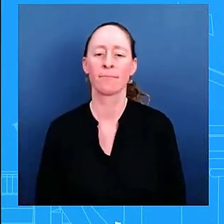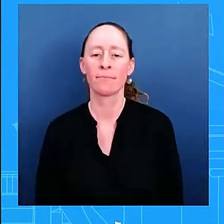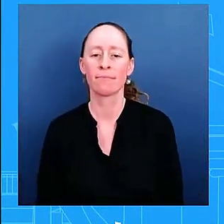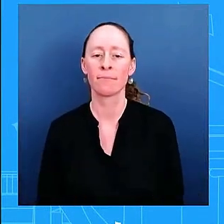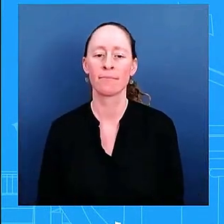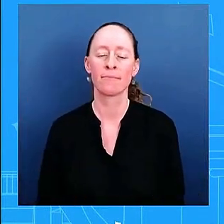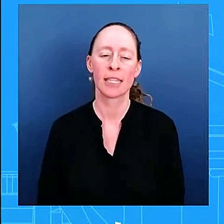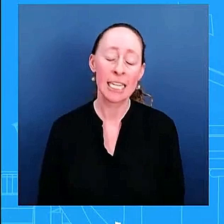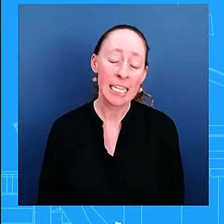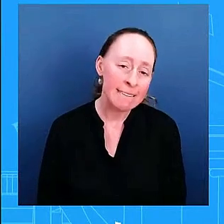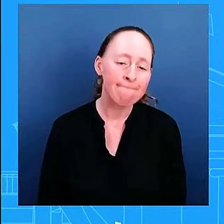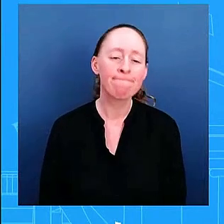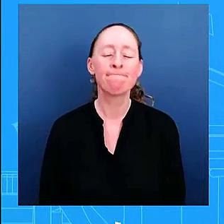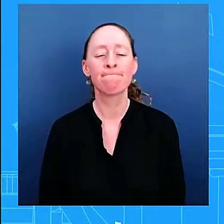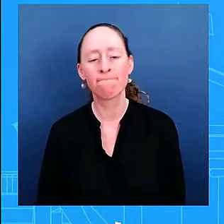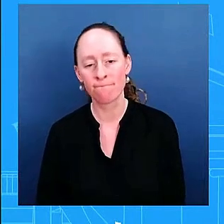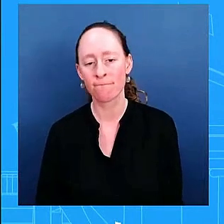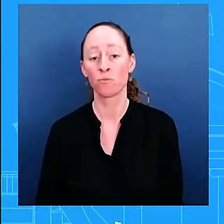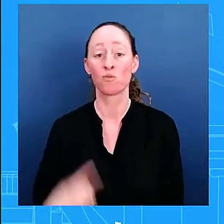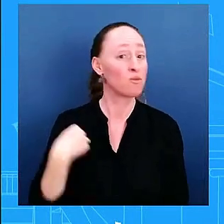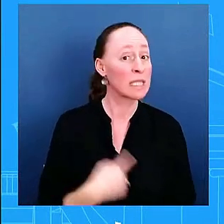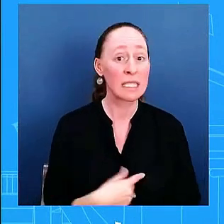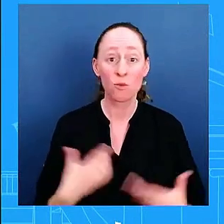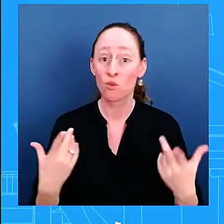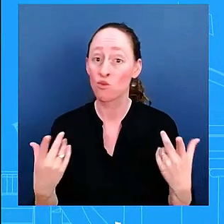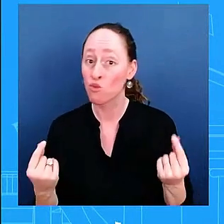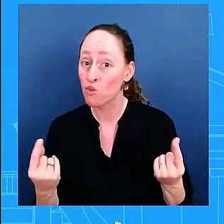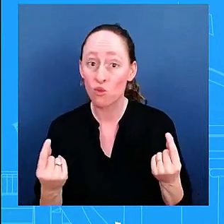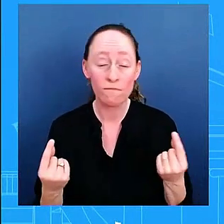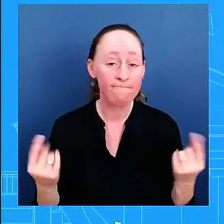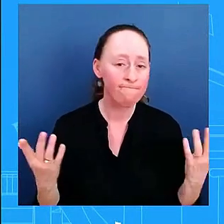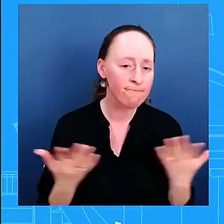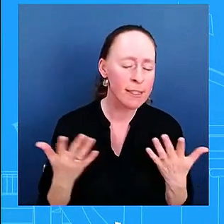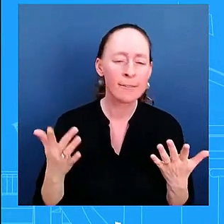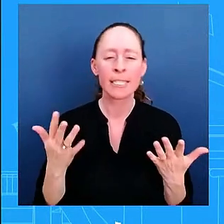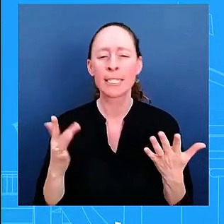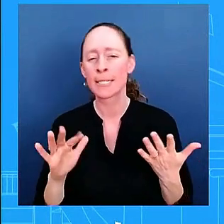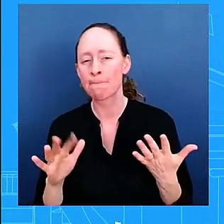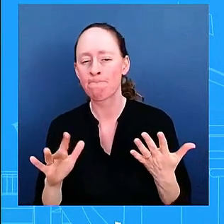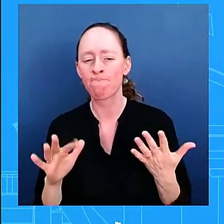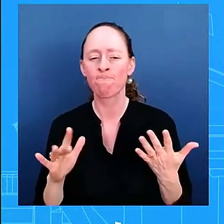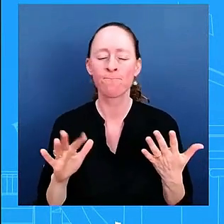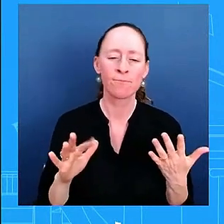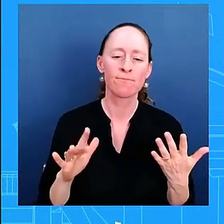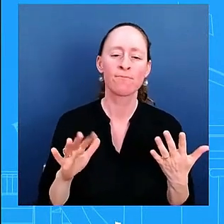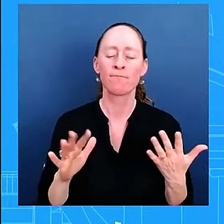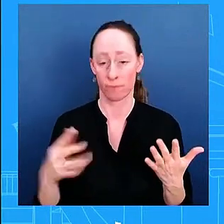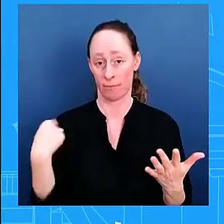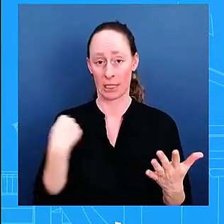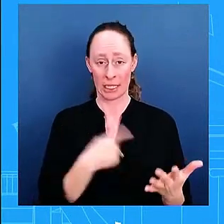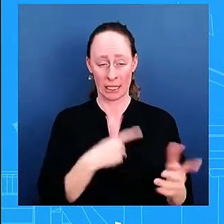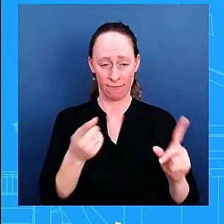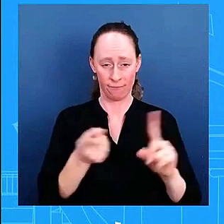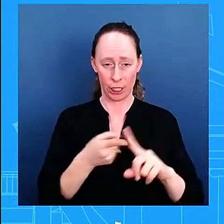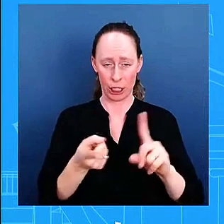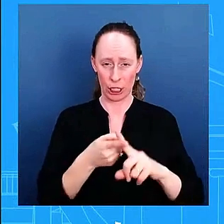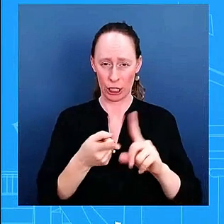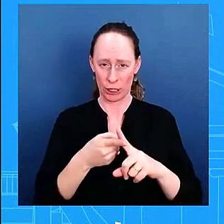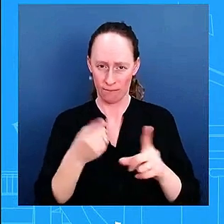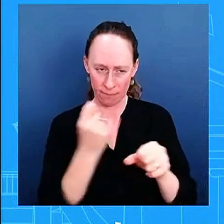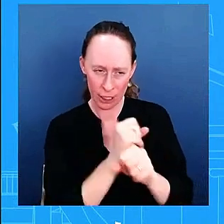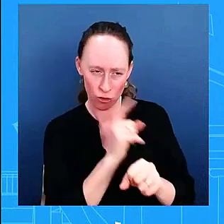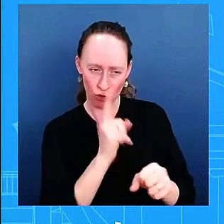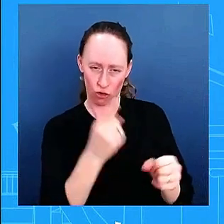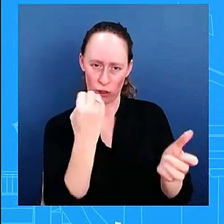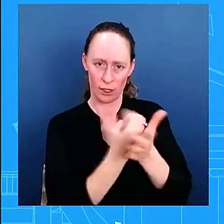from this administration is make sure that the economy continues to grow that jobs uh are available continue